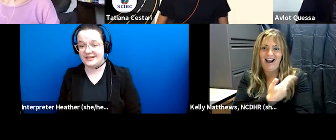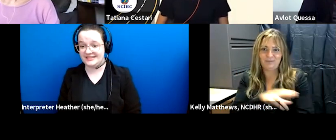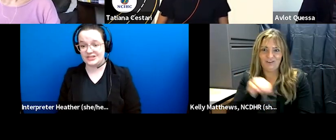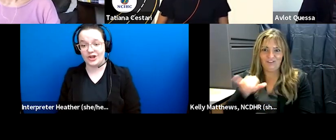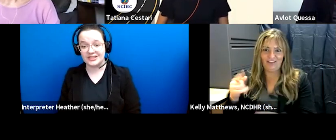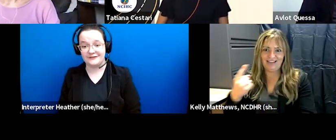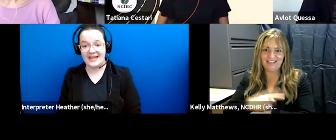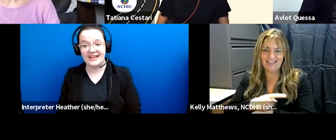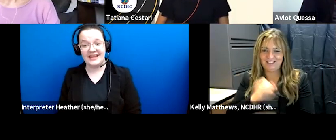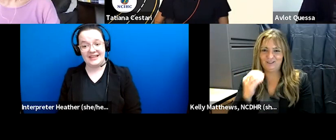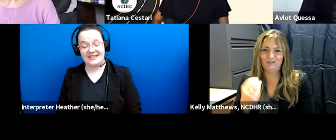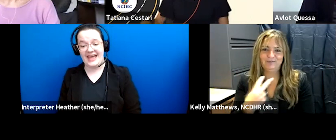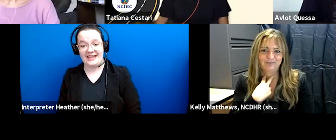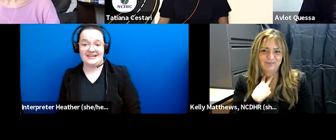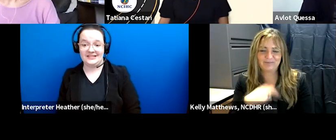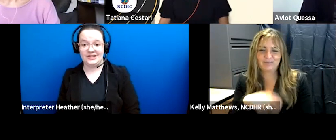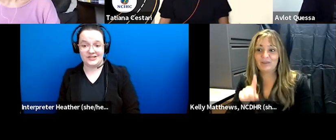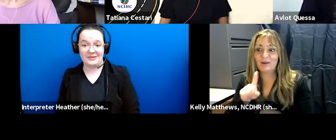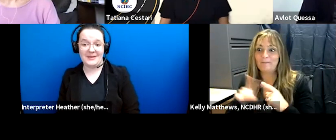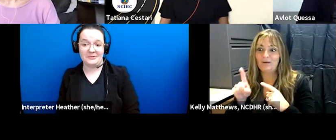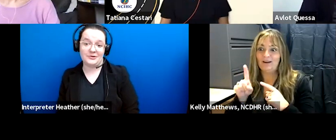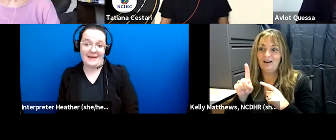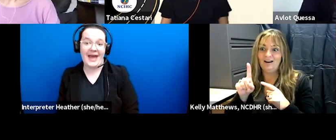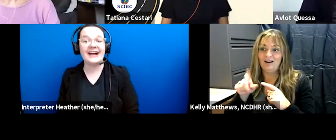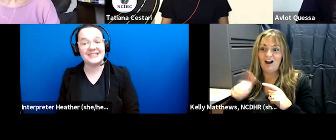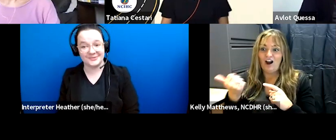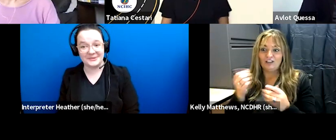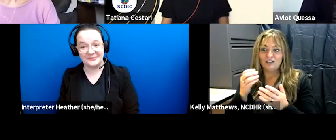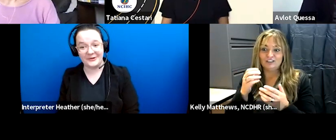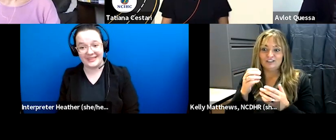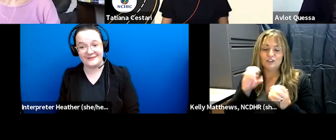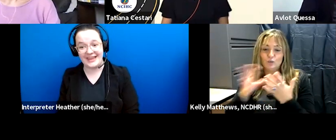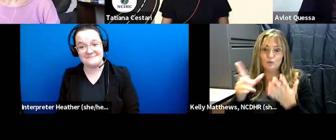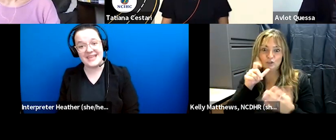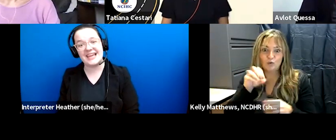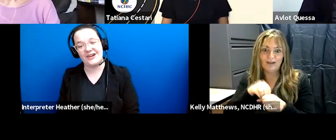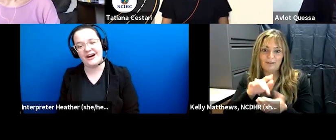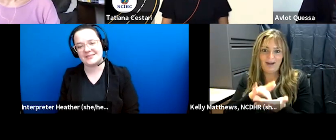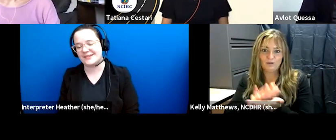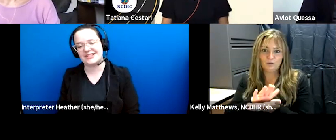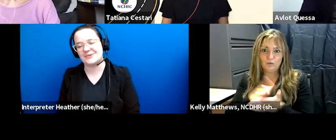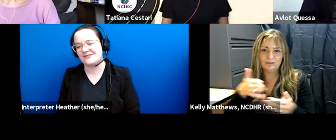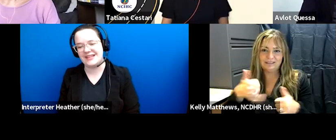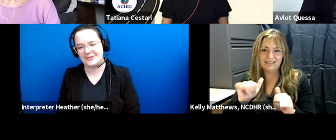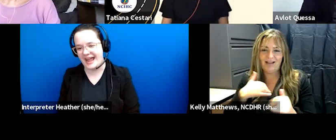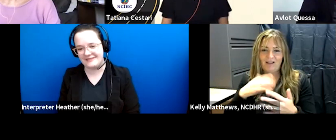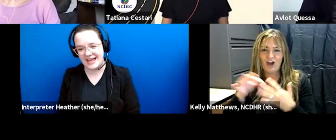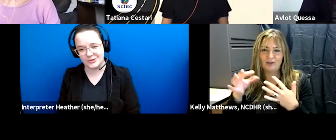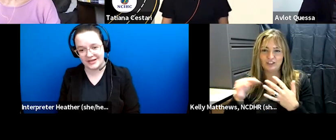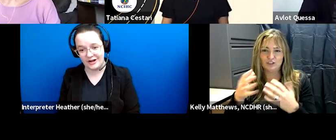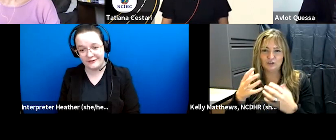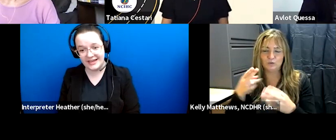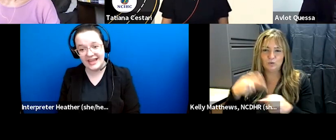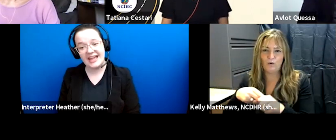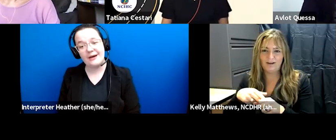also such a large event that there are so many people who get packed in the room for the event and being in a hospital it just wasn't feasible to have